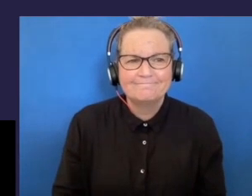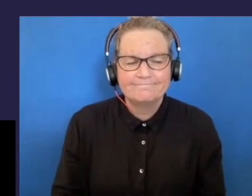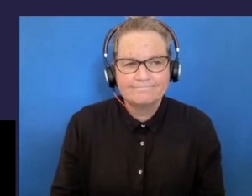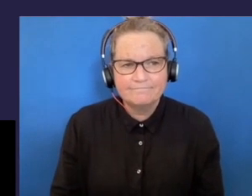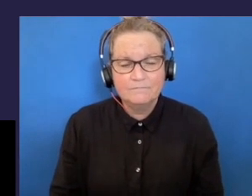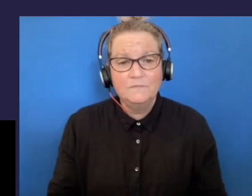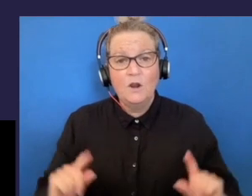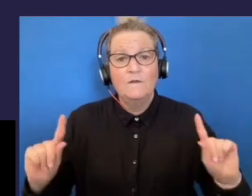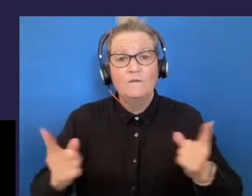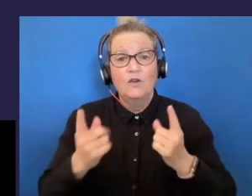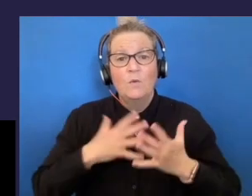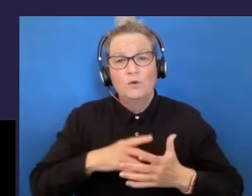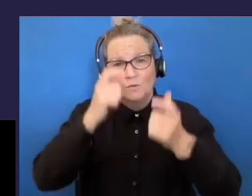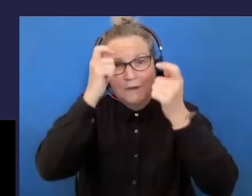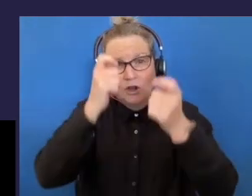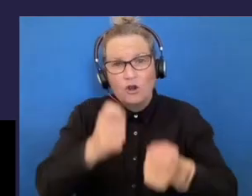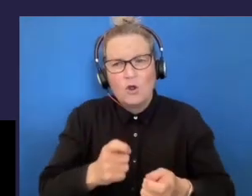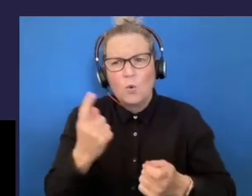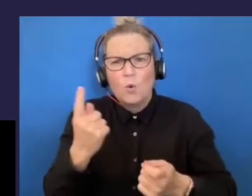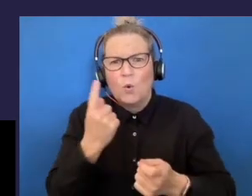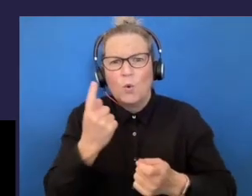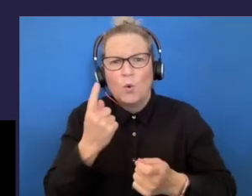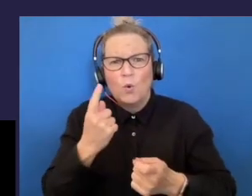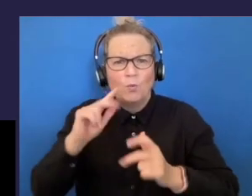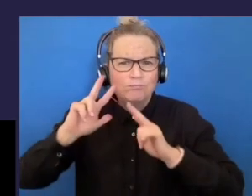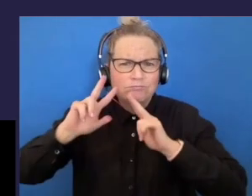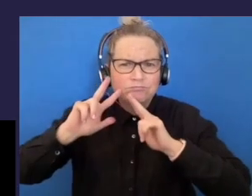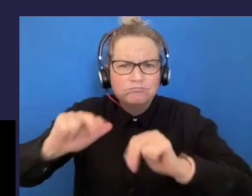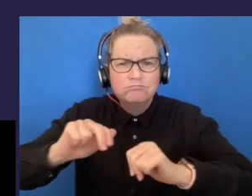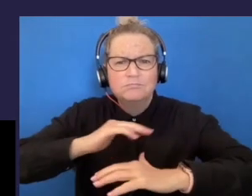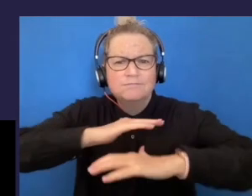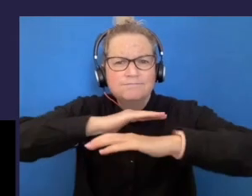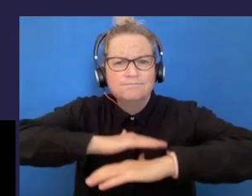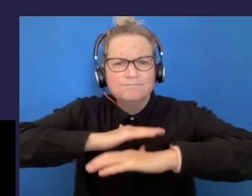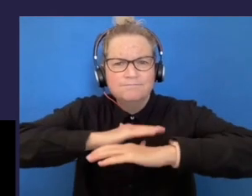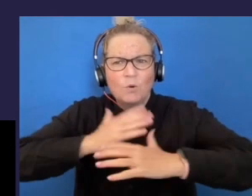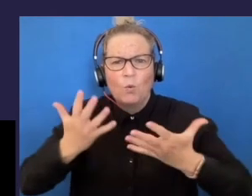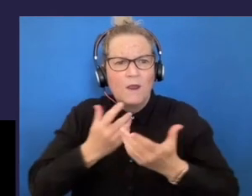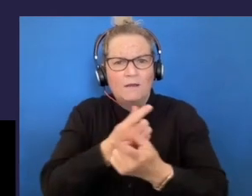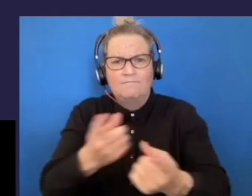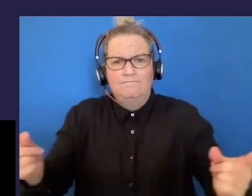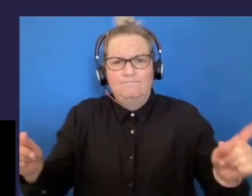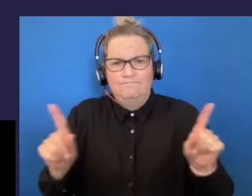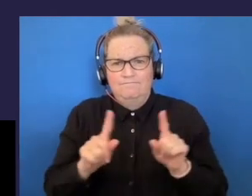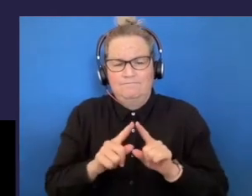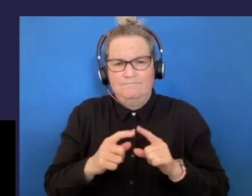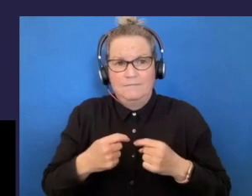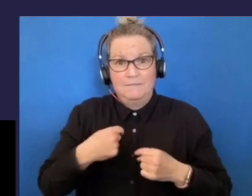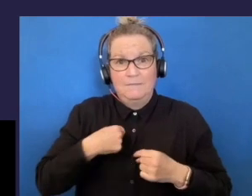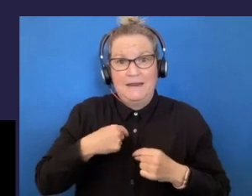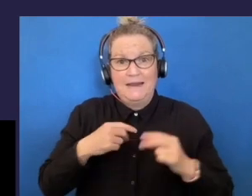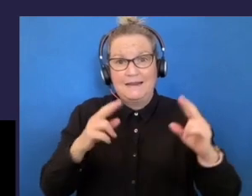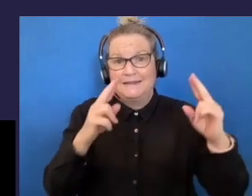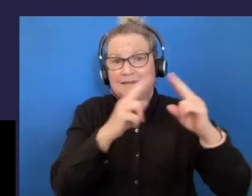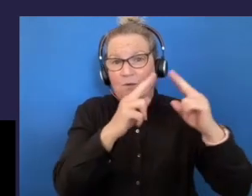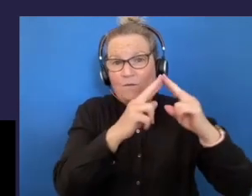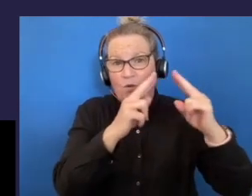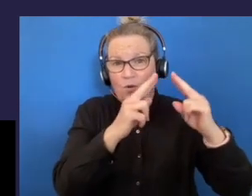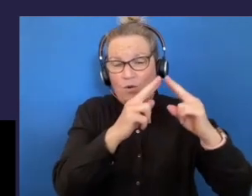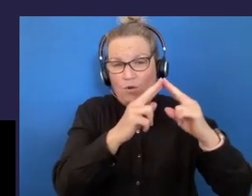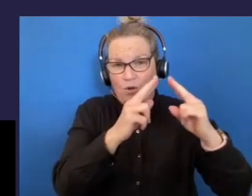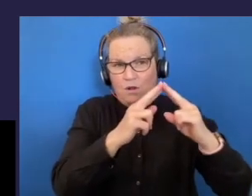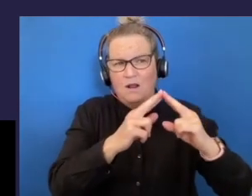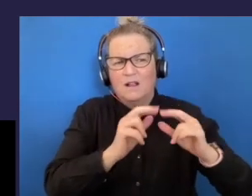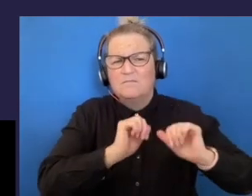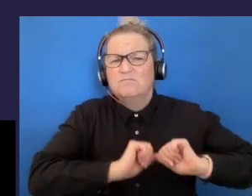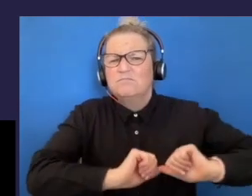acknowledge the First Nations owners of the lands where we all meet from today. From where I am here in Townsville, that is the Wookarookabar and